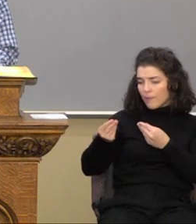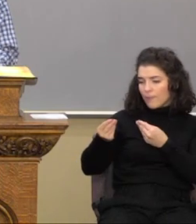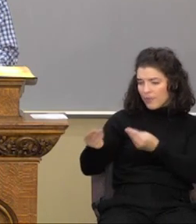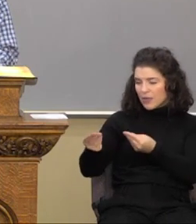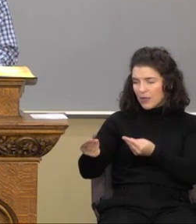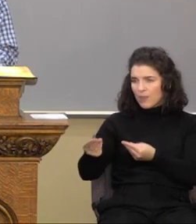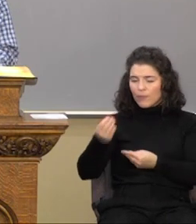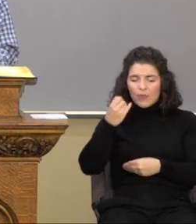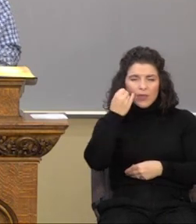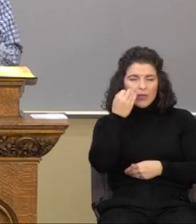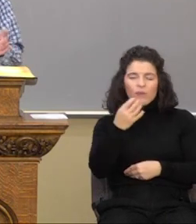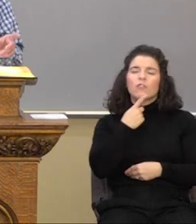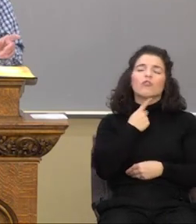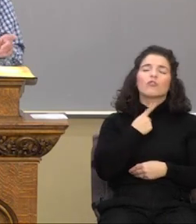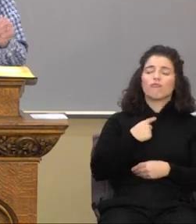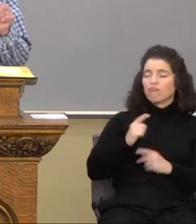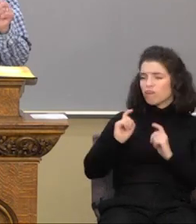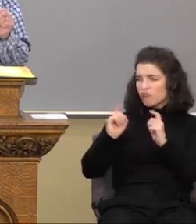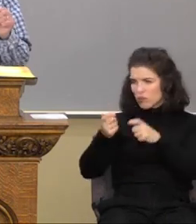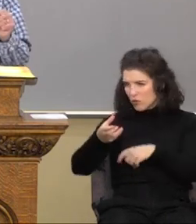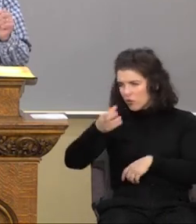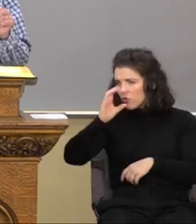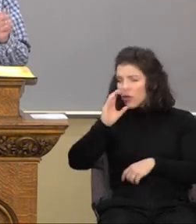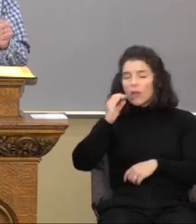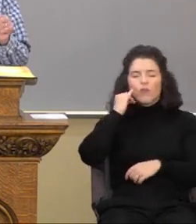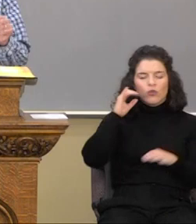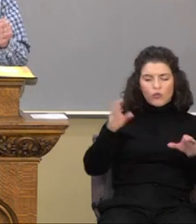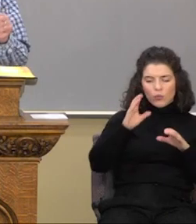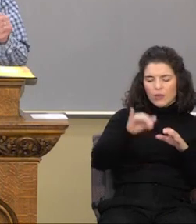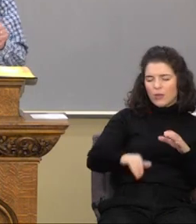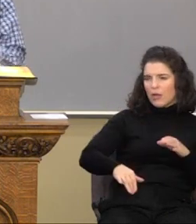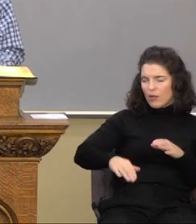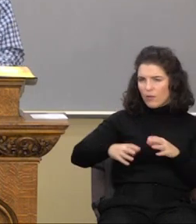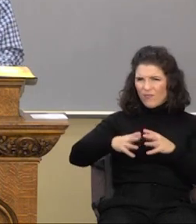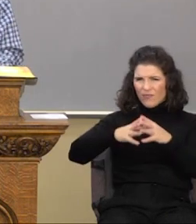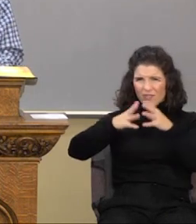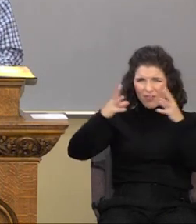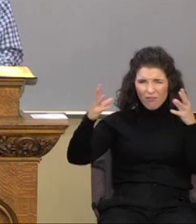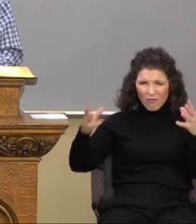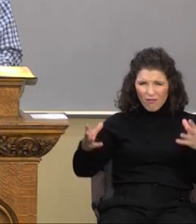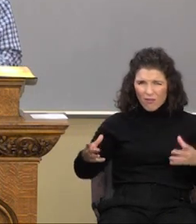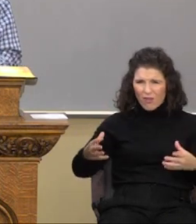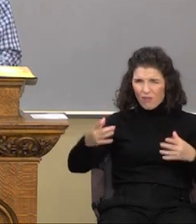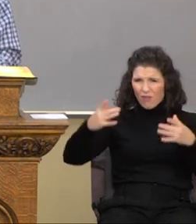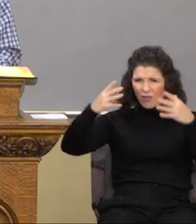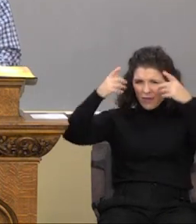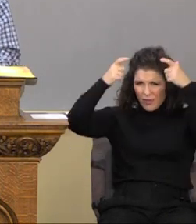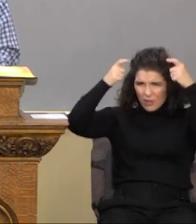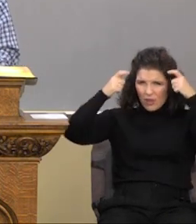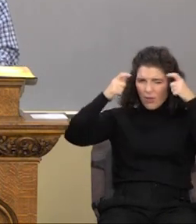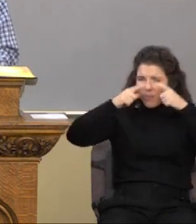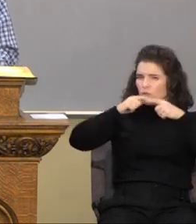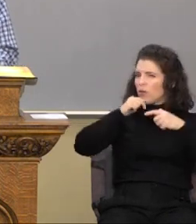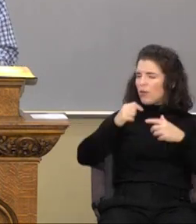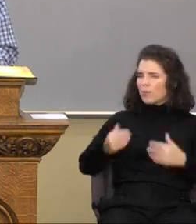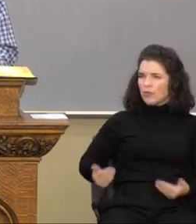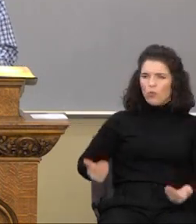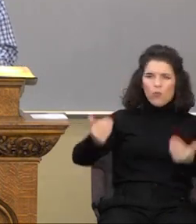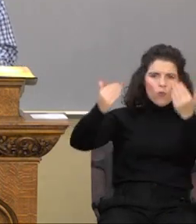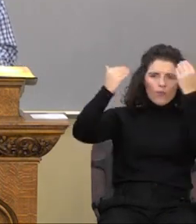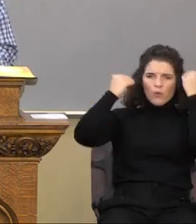shalt heap coals of fire on his head. Be not overcome of evil, but overcome